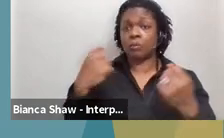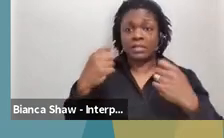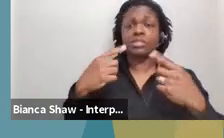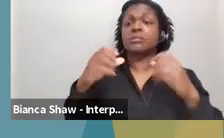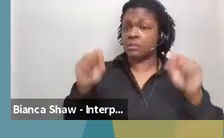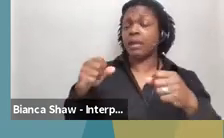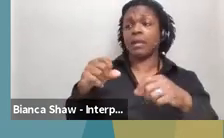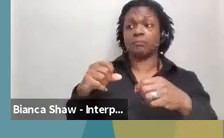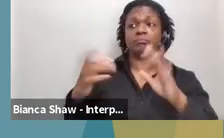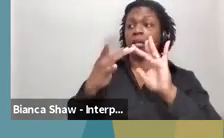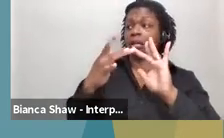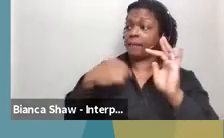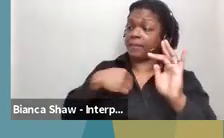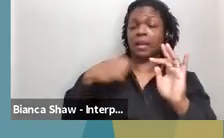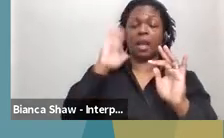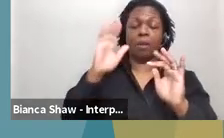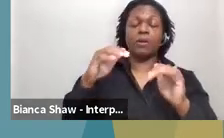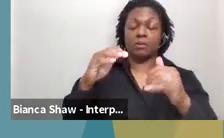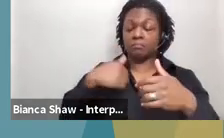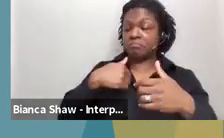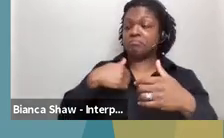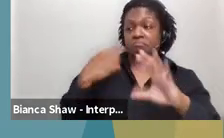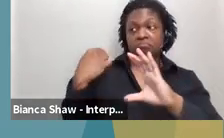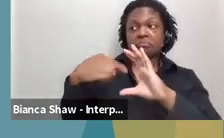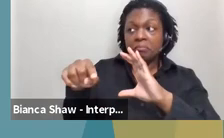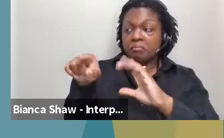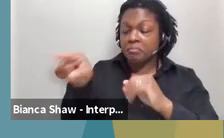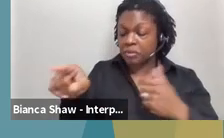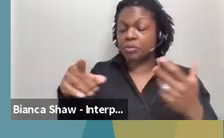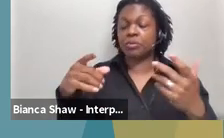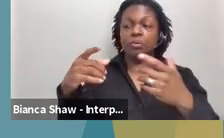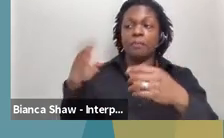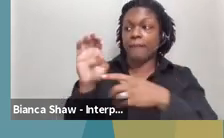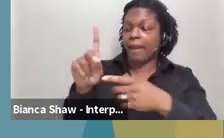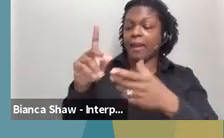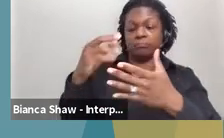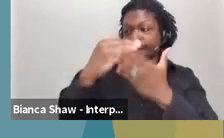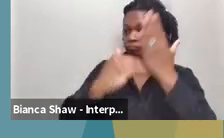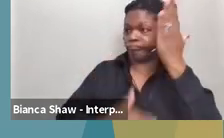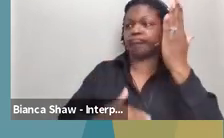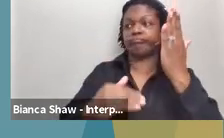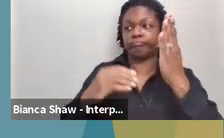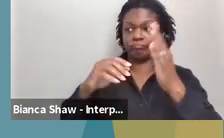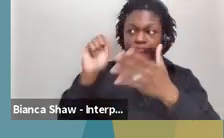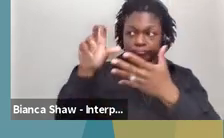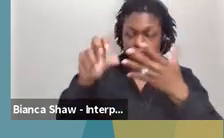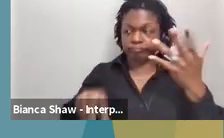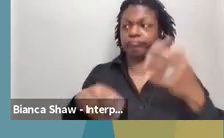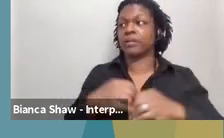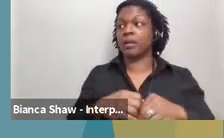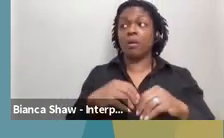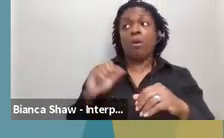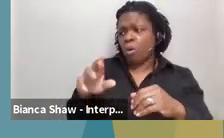you where to go and you can find more information. But also, if you want to email me, um, I can also, I can help find any type of community